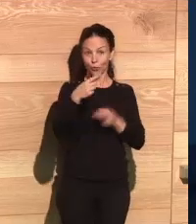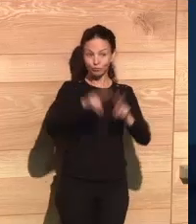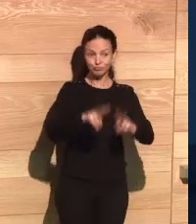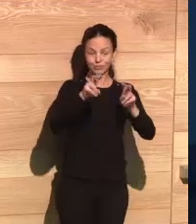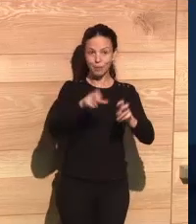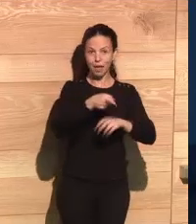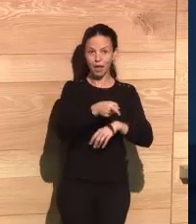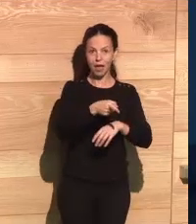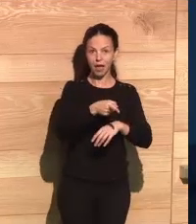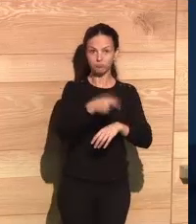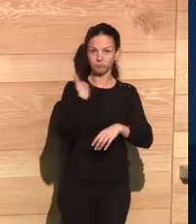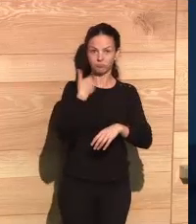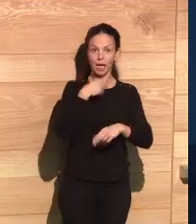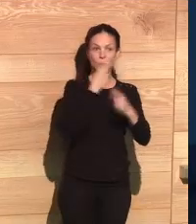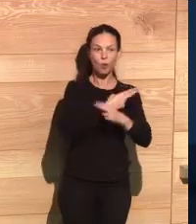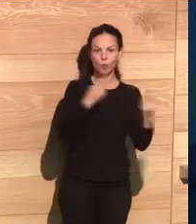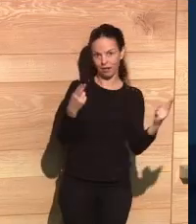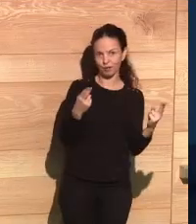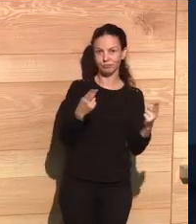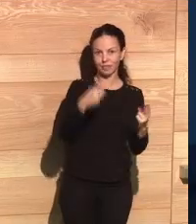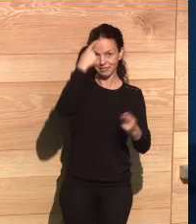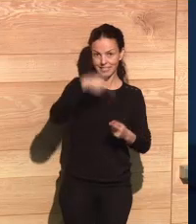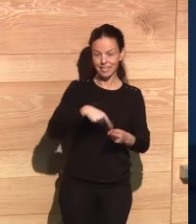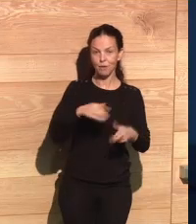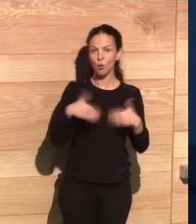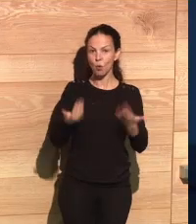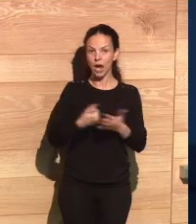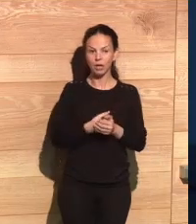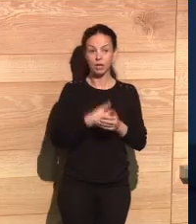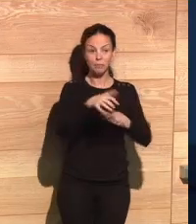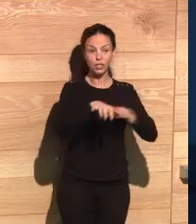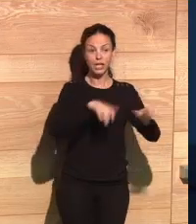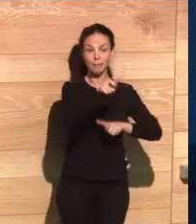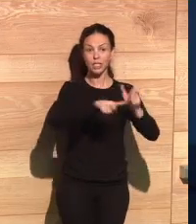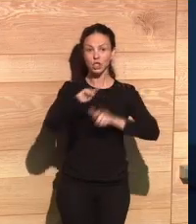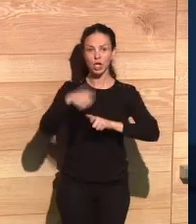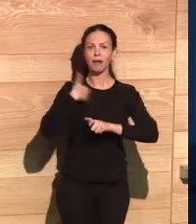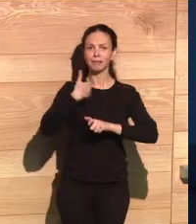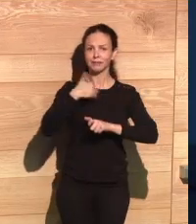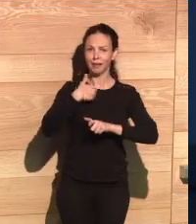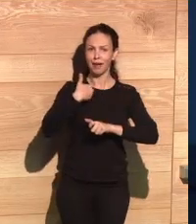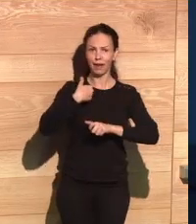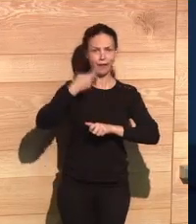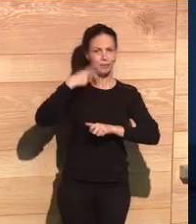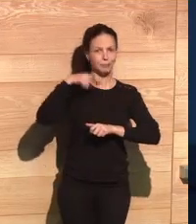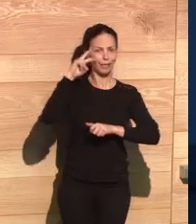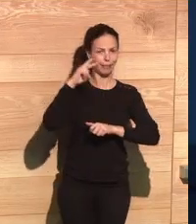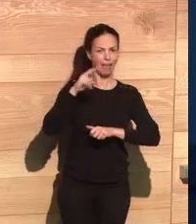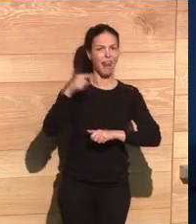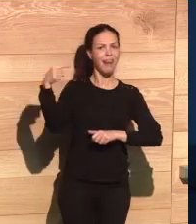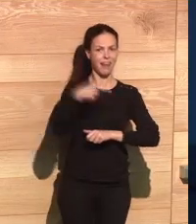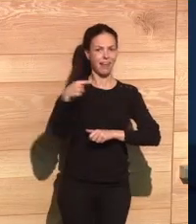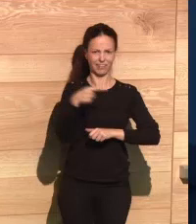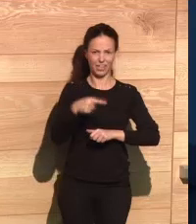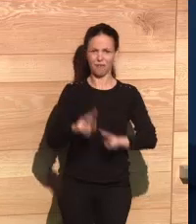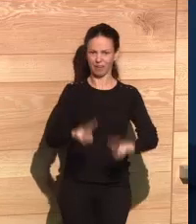interesting. One of the questions that was brought up by this survey is that most of